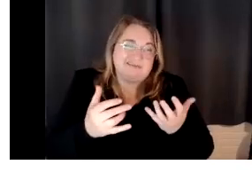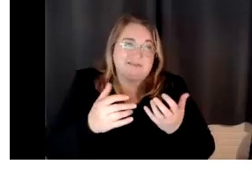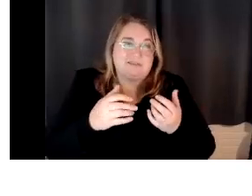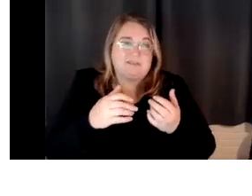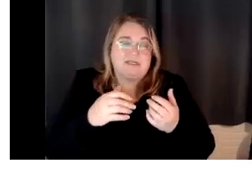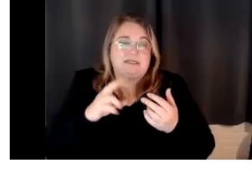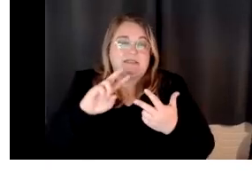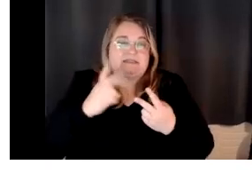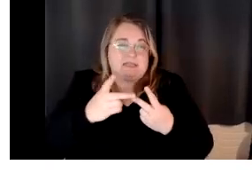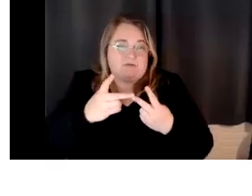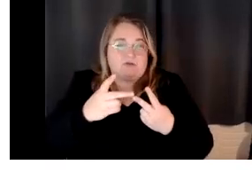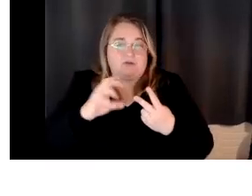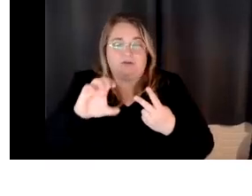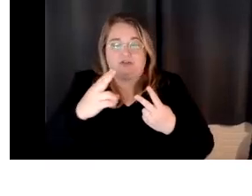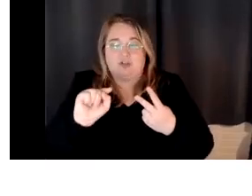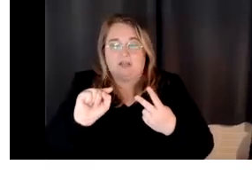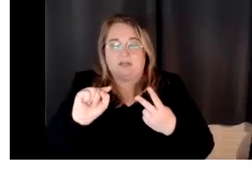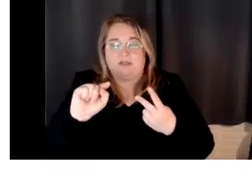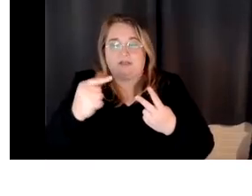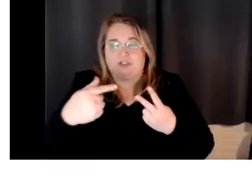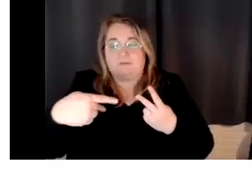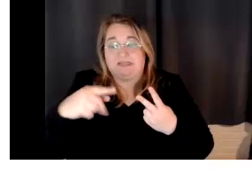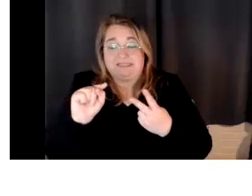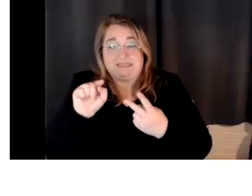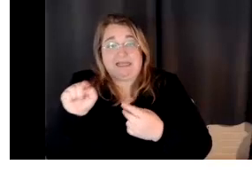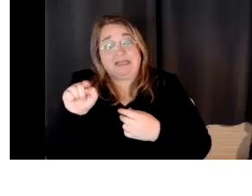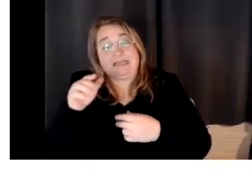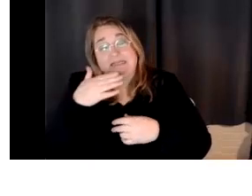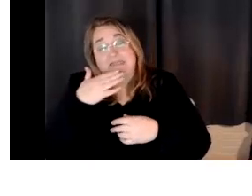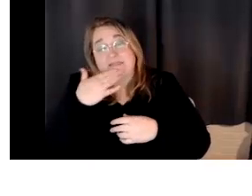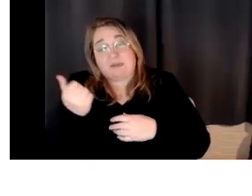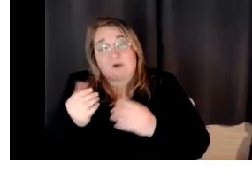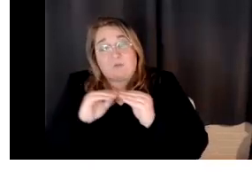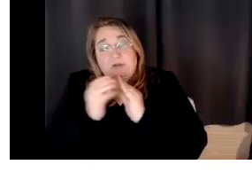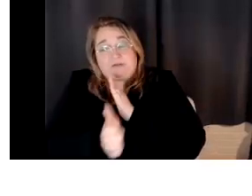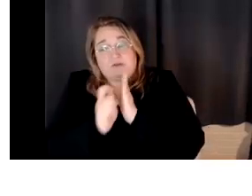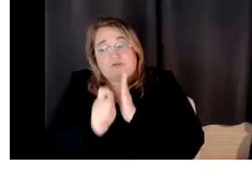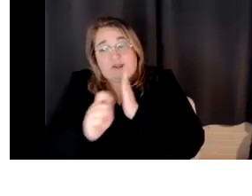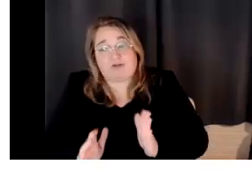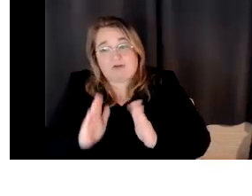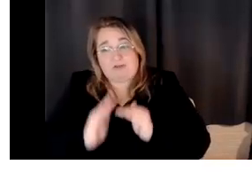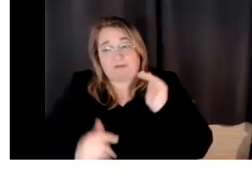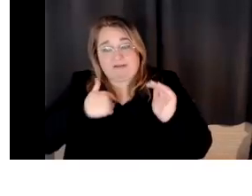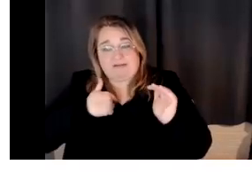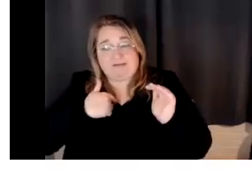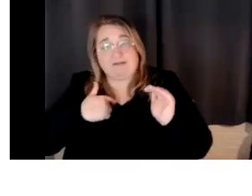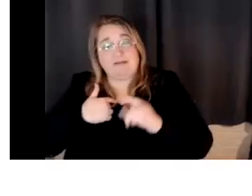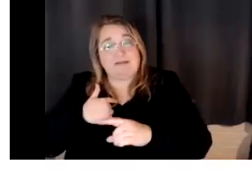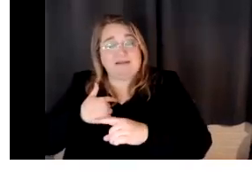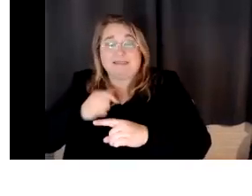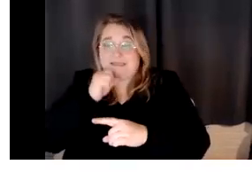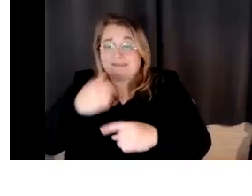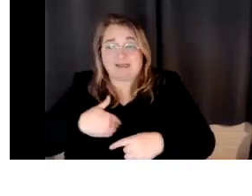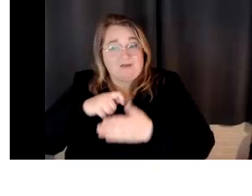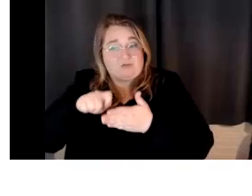I've, I, I've come to terms with this. It is a better writer than me. It is. It's a better writer and it does not have writer's block. It gets things, gets things